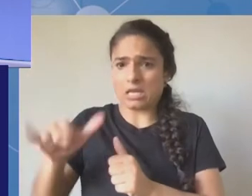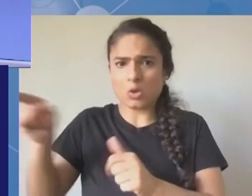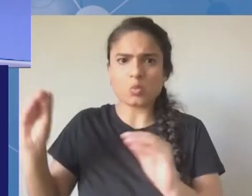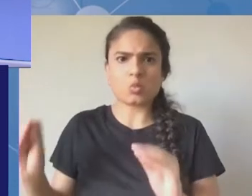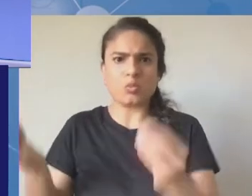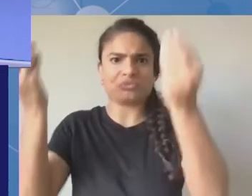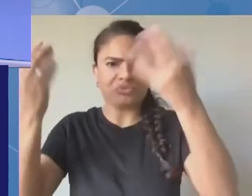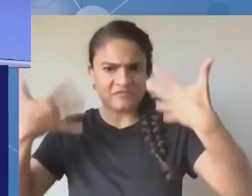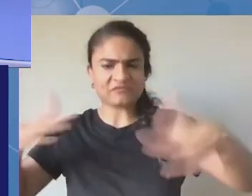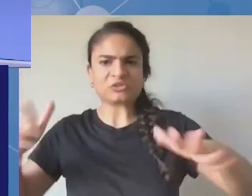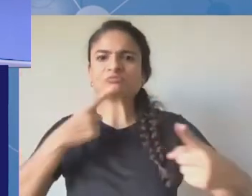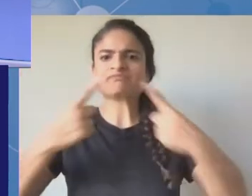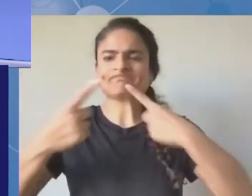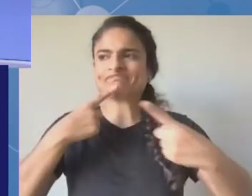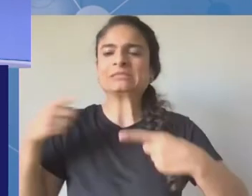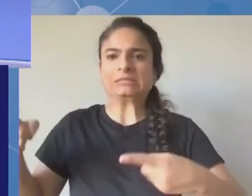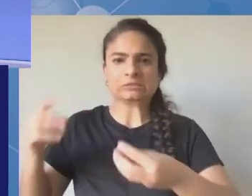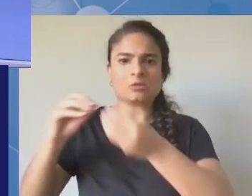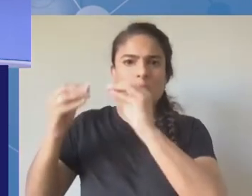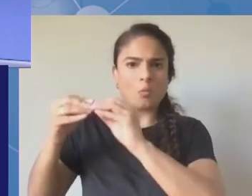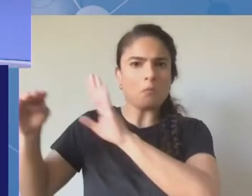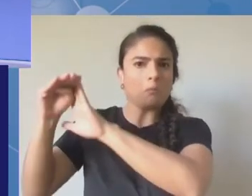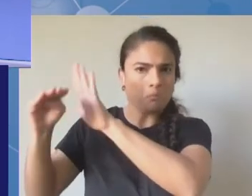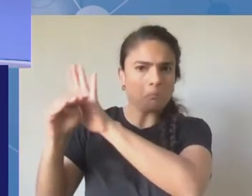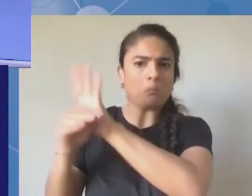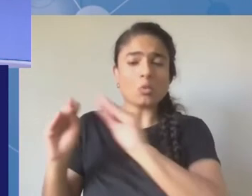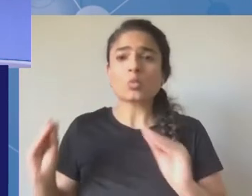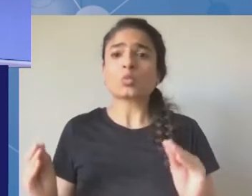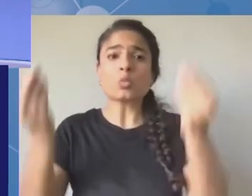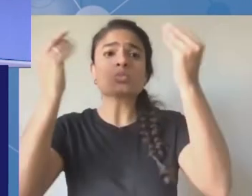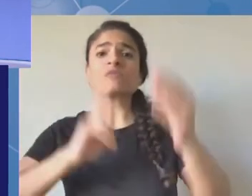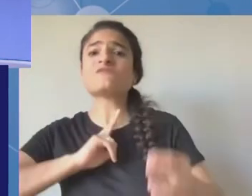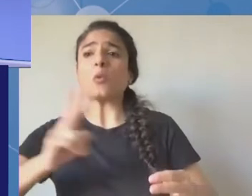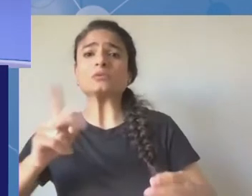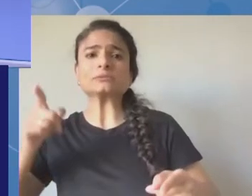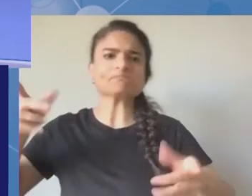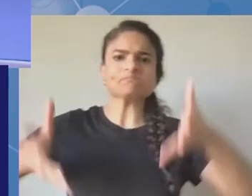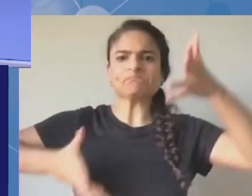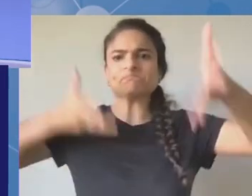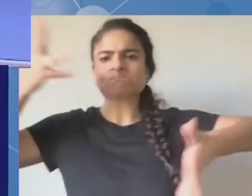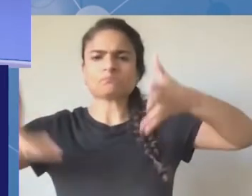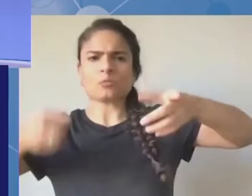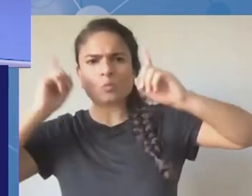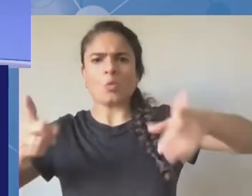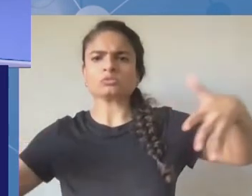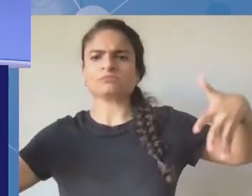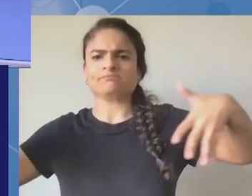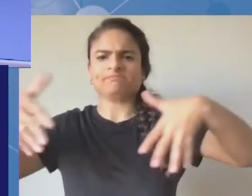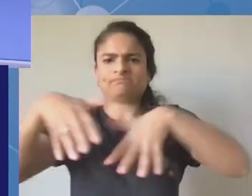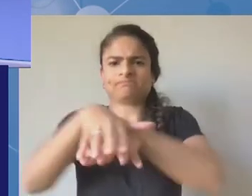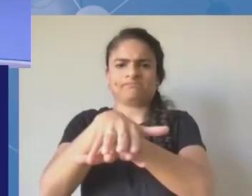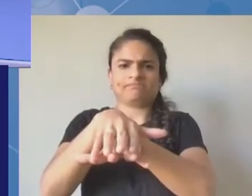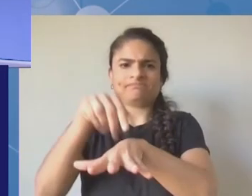to the mainstreams and it was sad to know that one of the main sessions where we had a lot of the mug